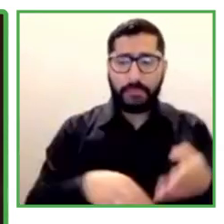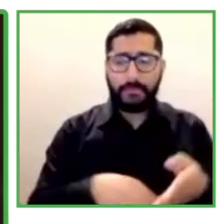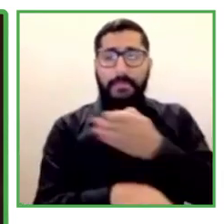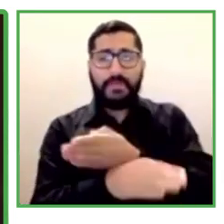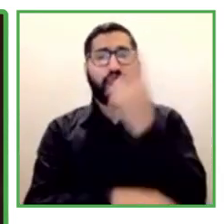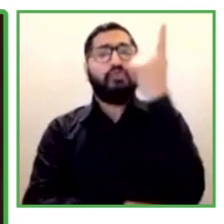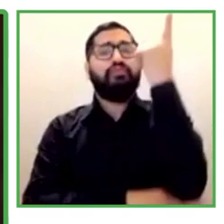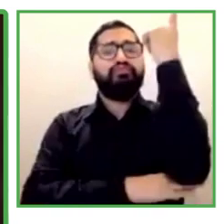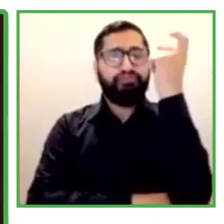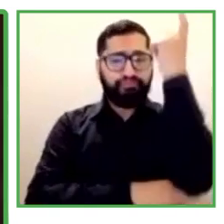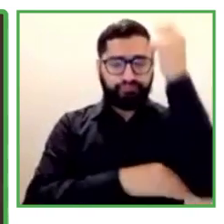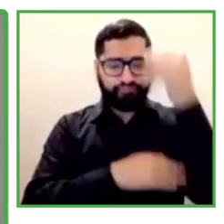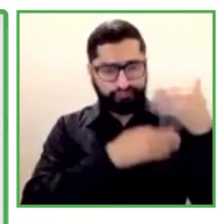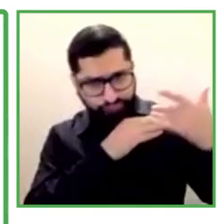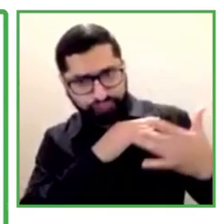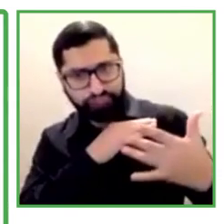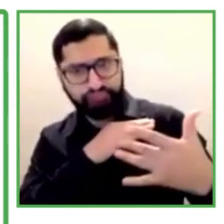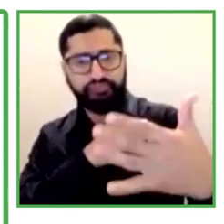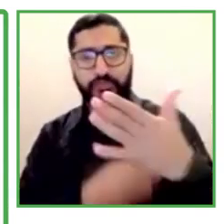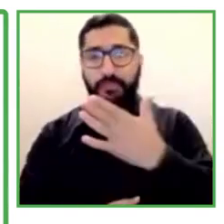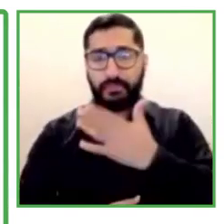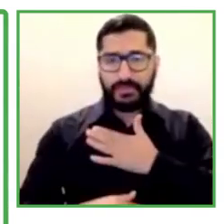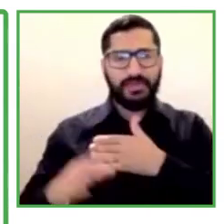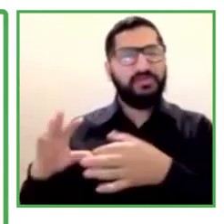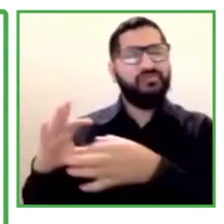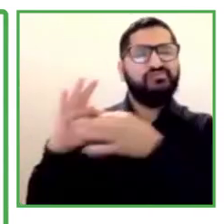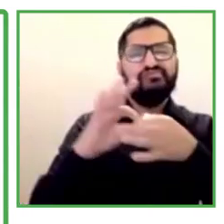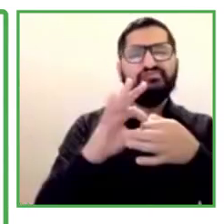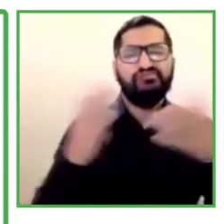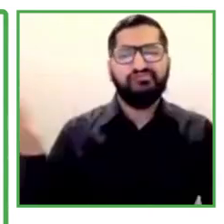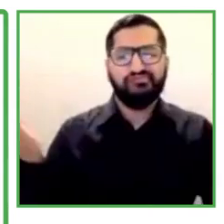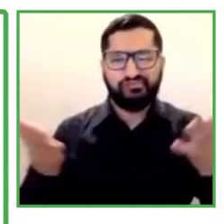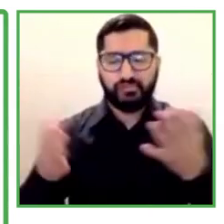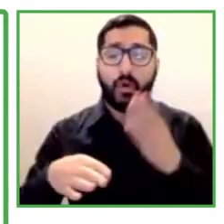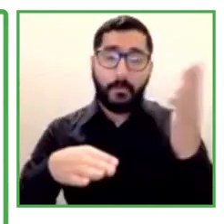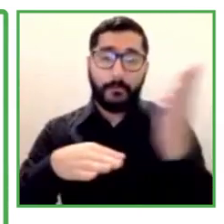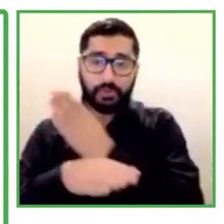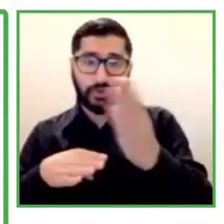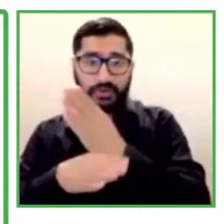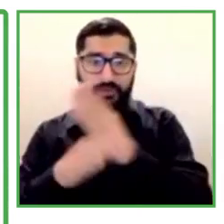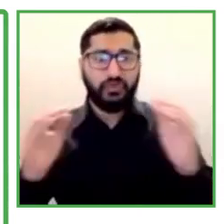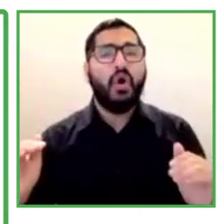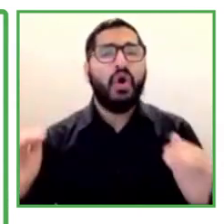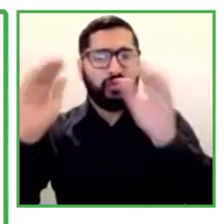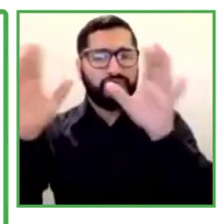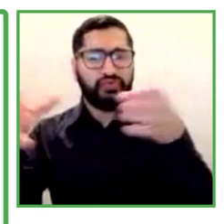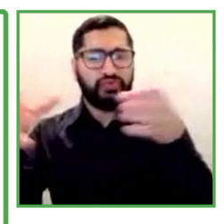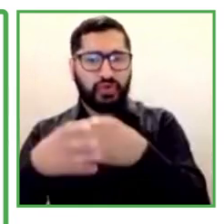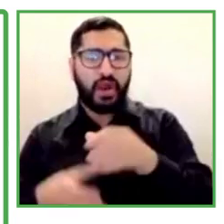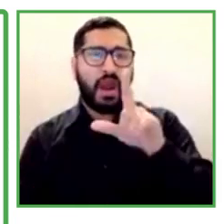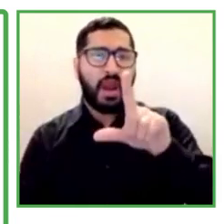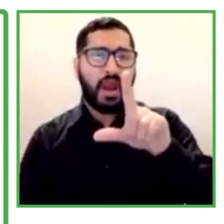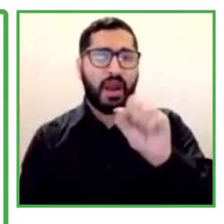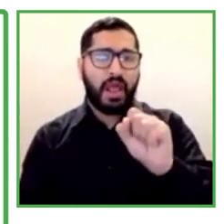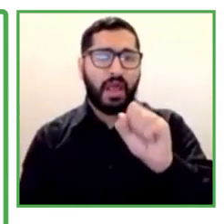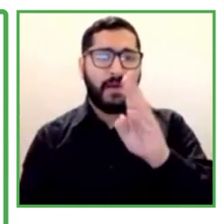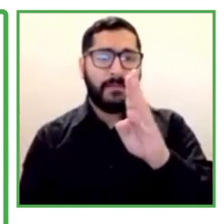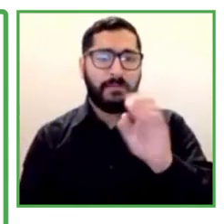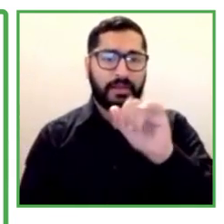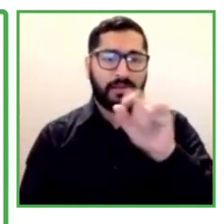Foundation. It is one of the biggest family foundations in Turkey. Since